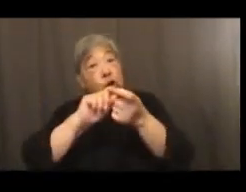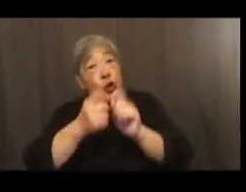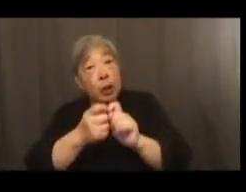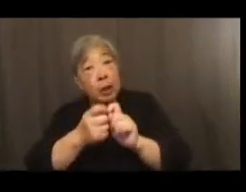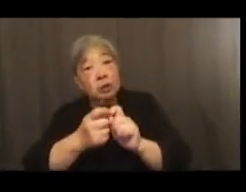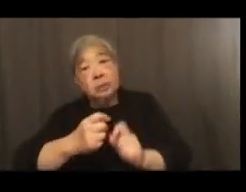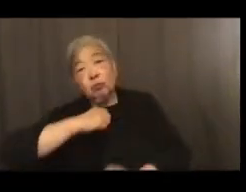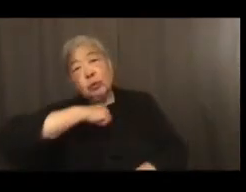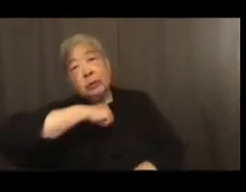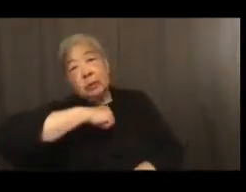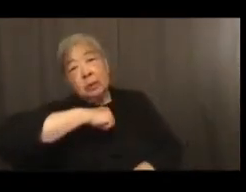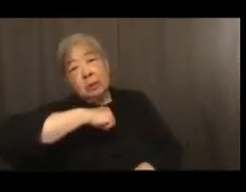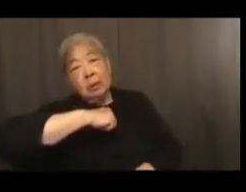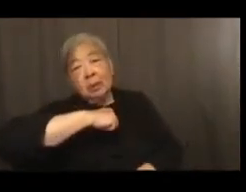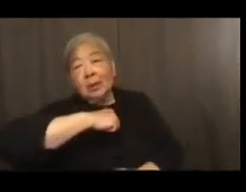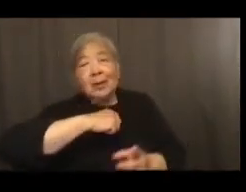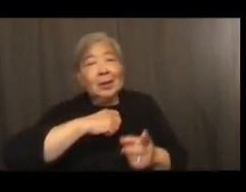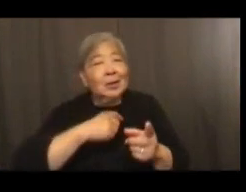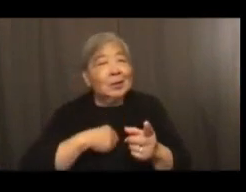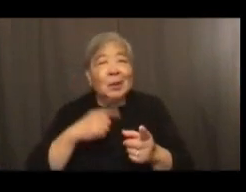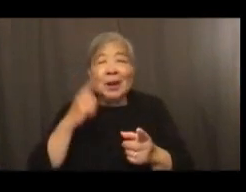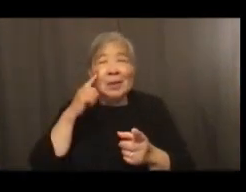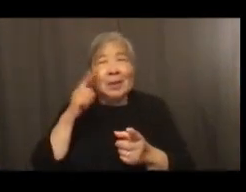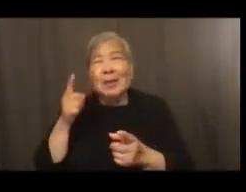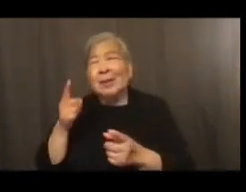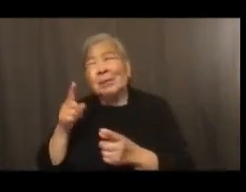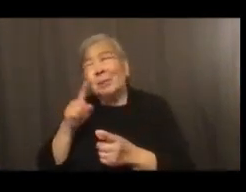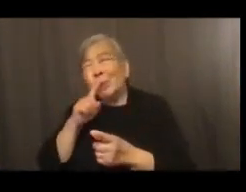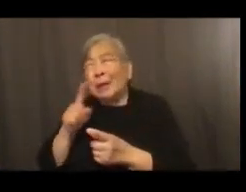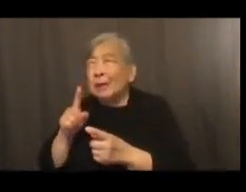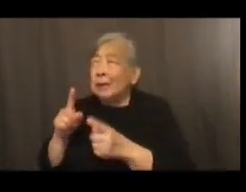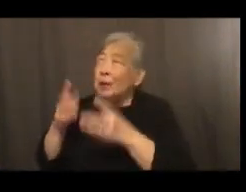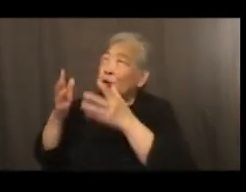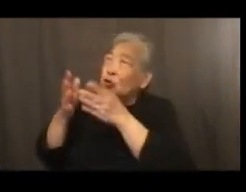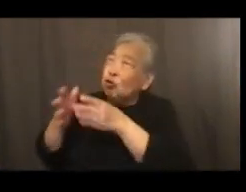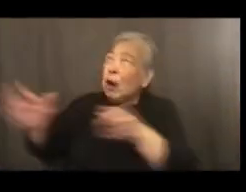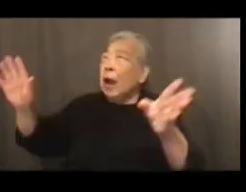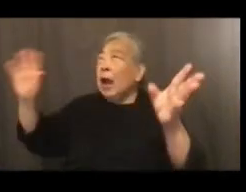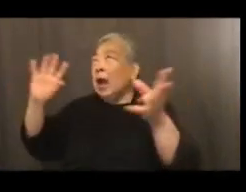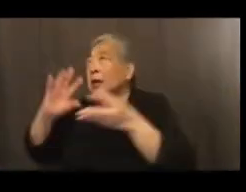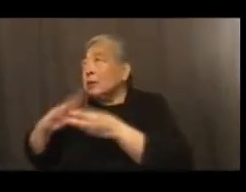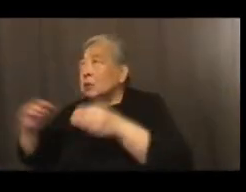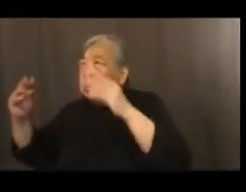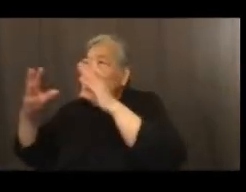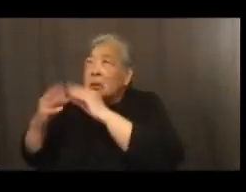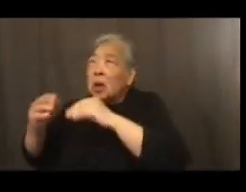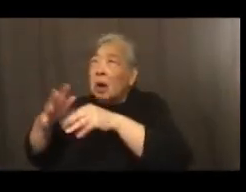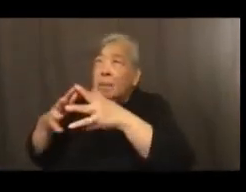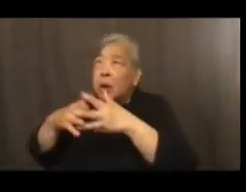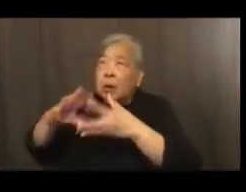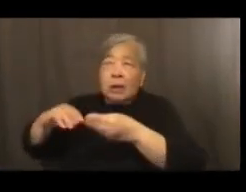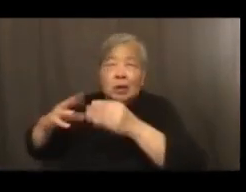I think less about a grand sweeping American narrative. I think that's such a part of